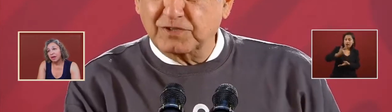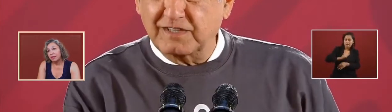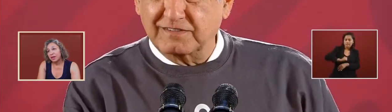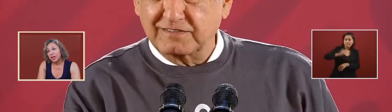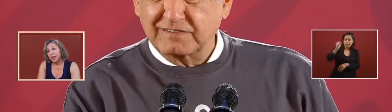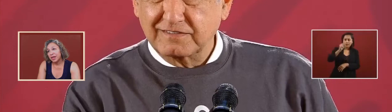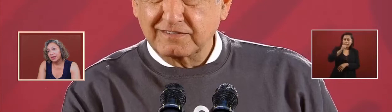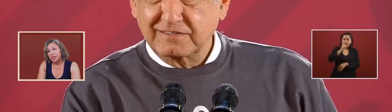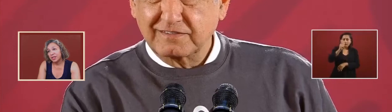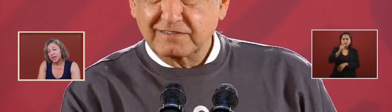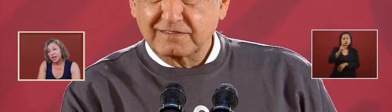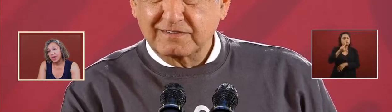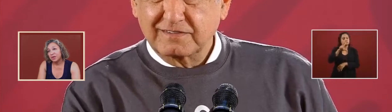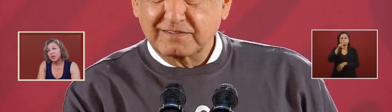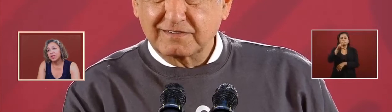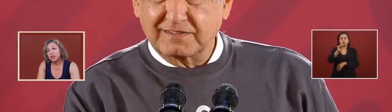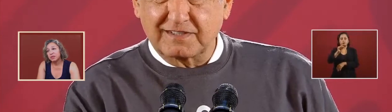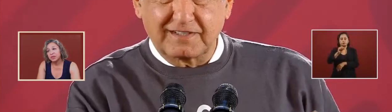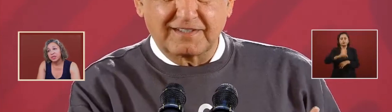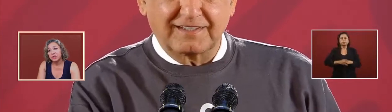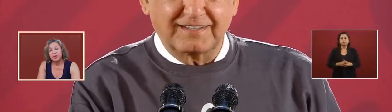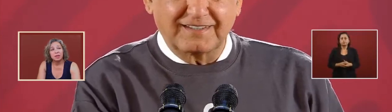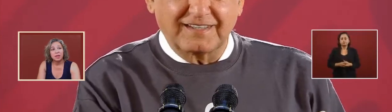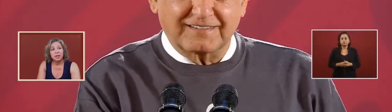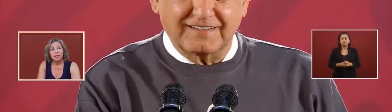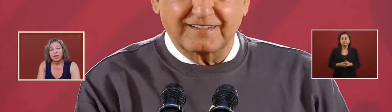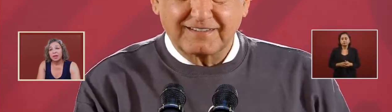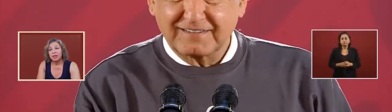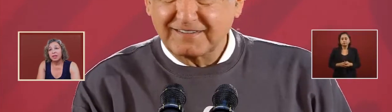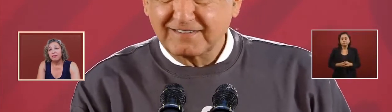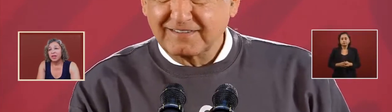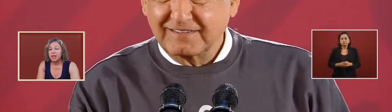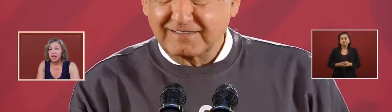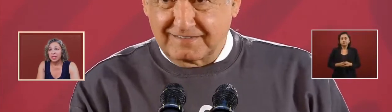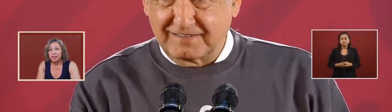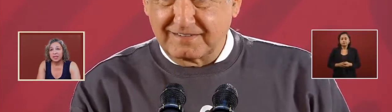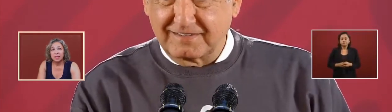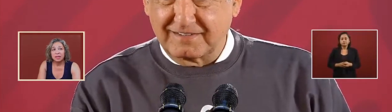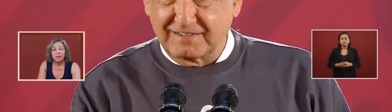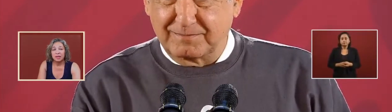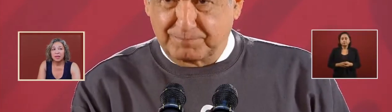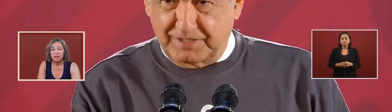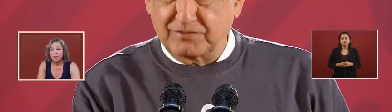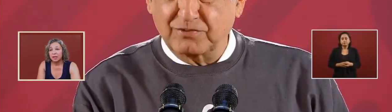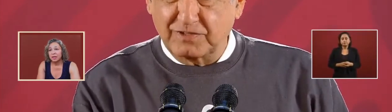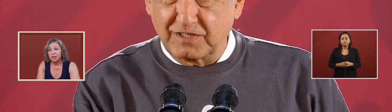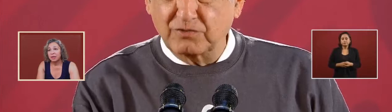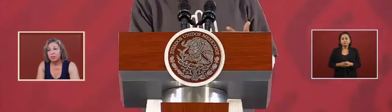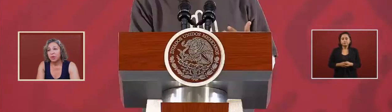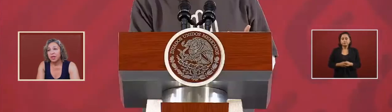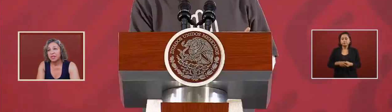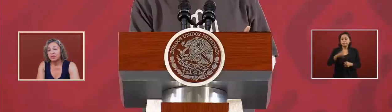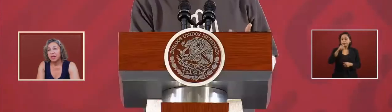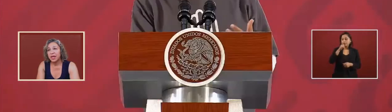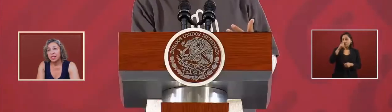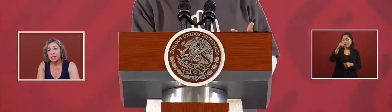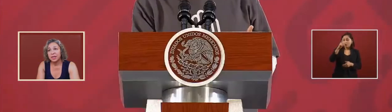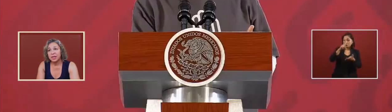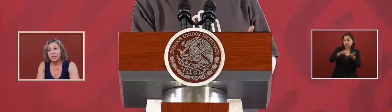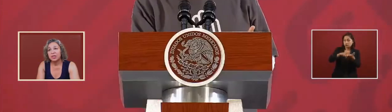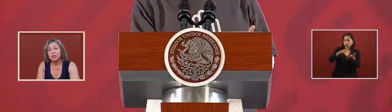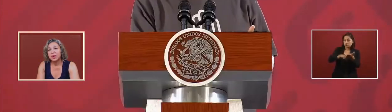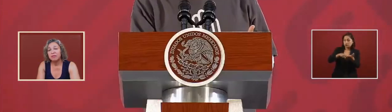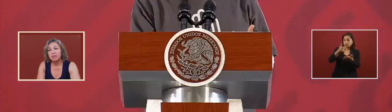of electricity in real terms they've indexed the price of light